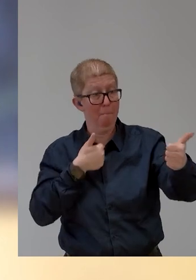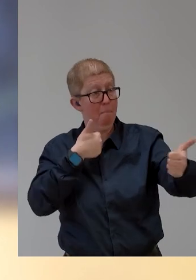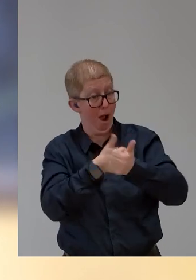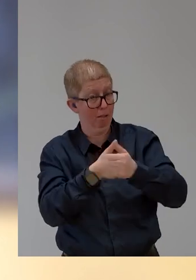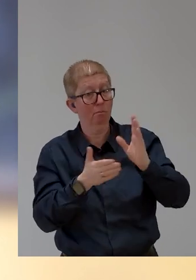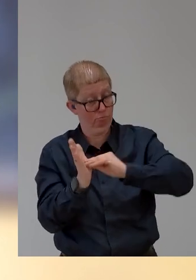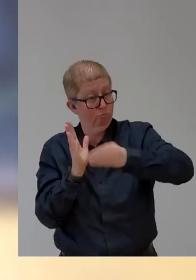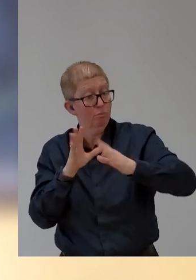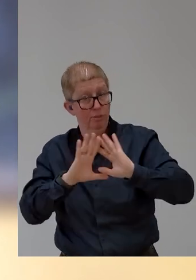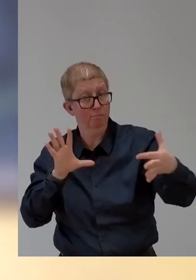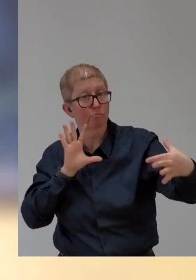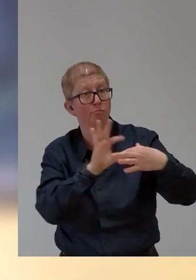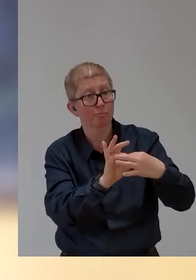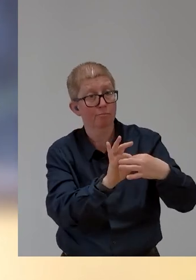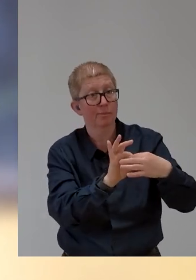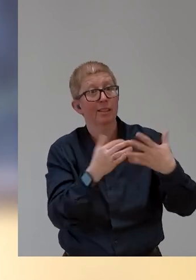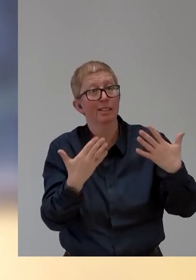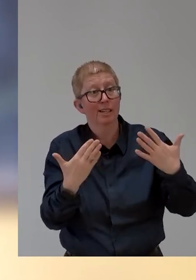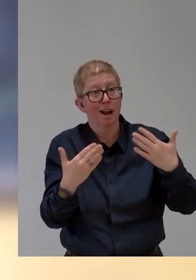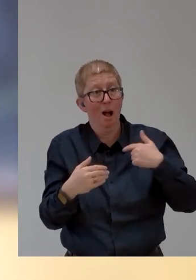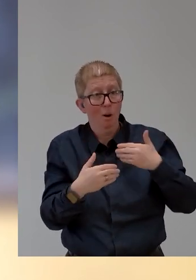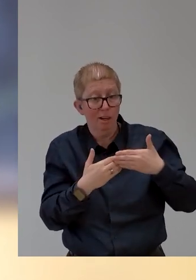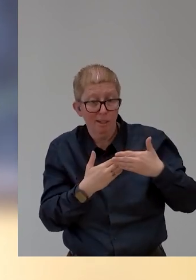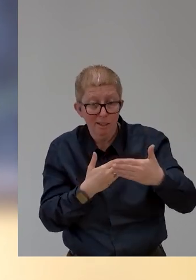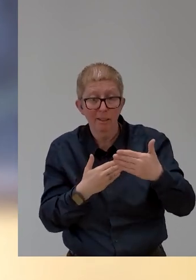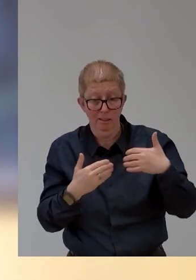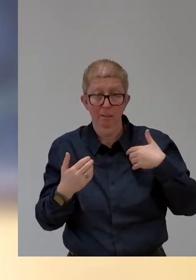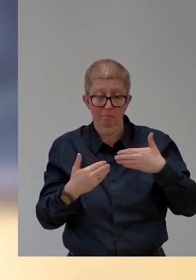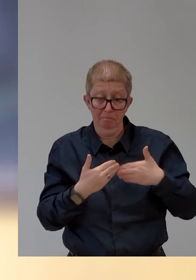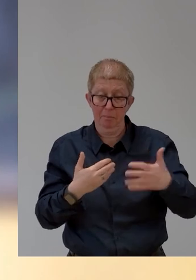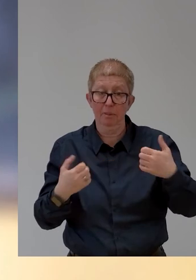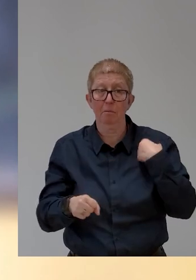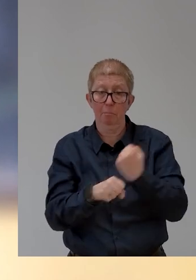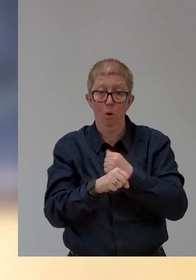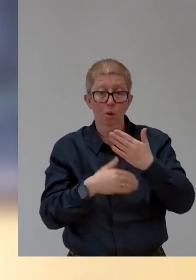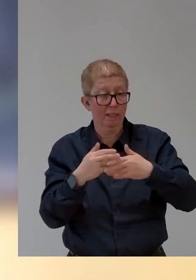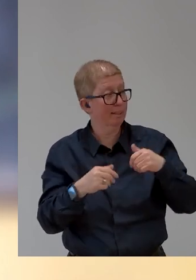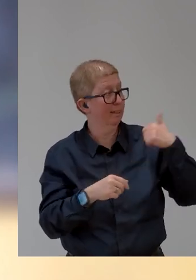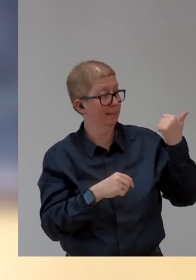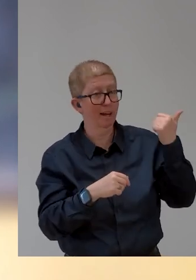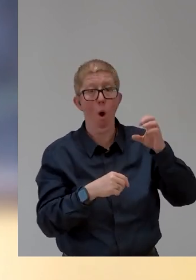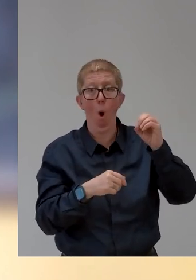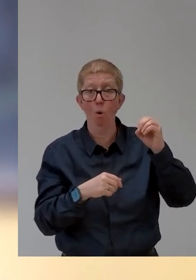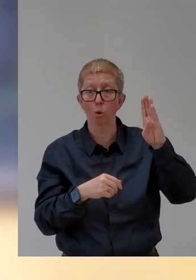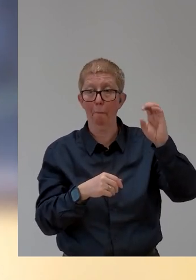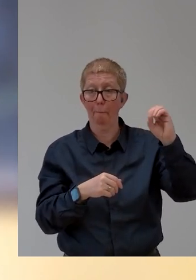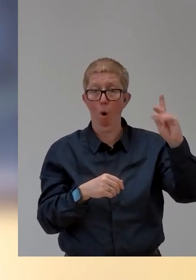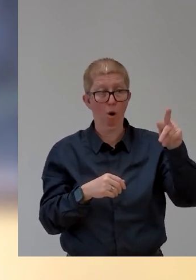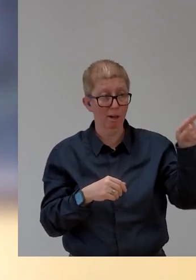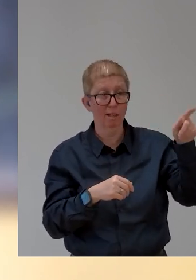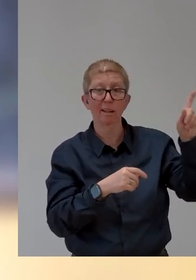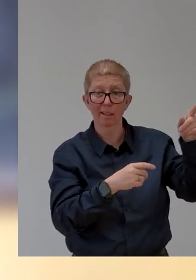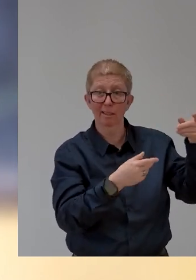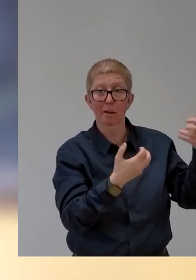are Otto Bock design, Otto Bock quality in India. And the government is providing these free of cost to